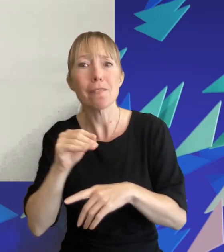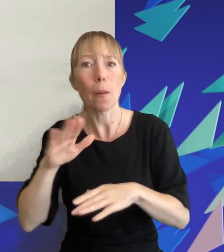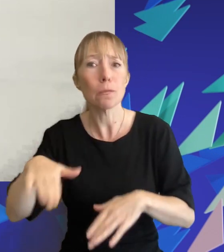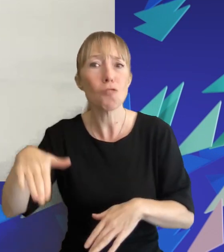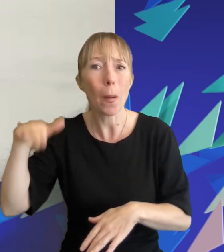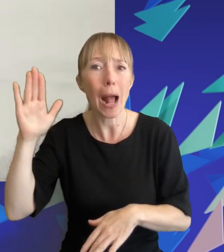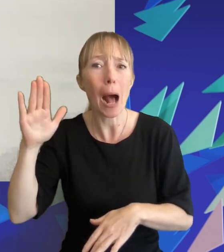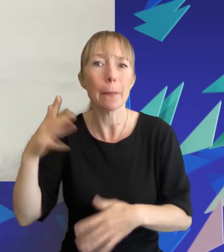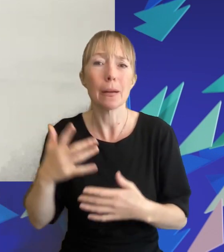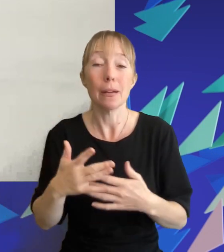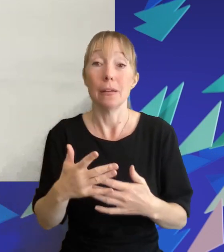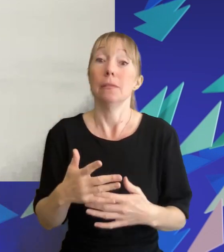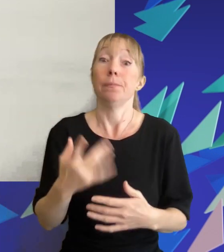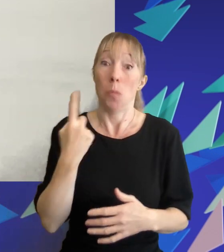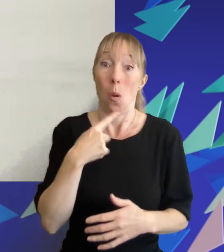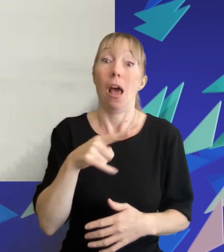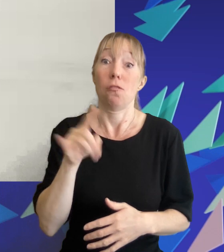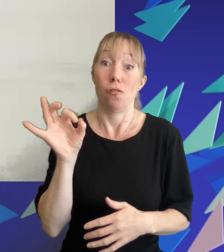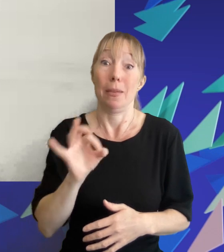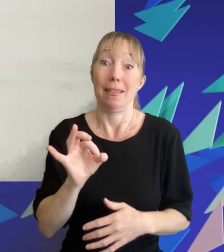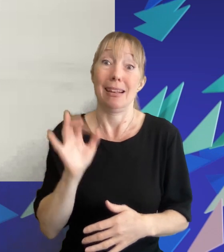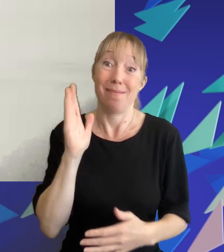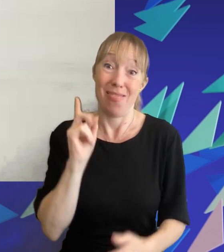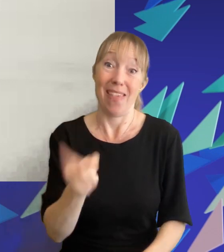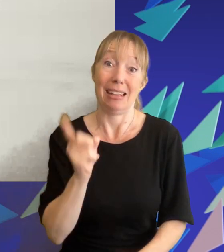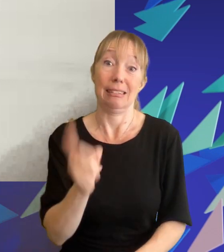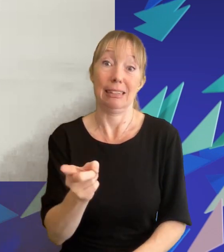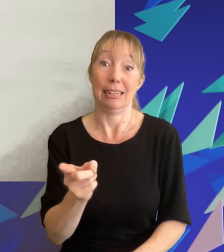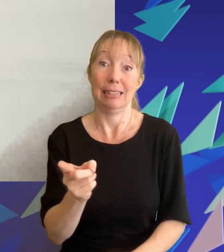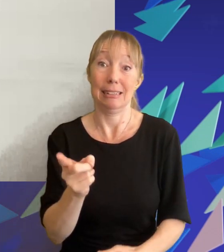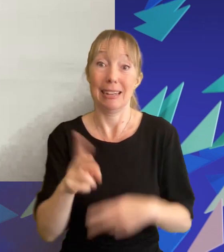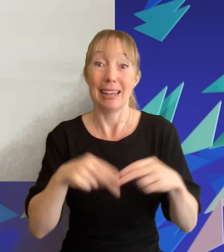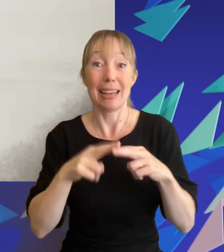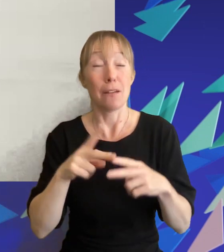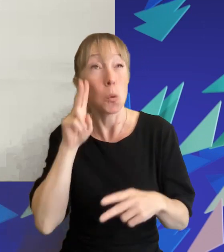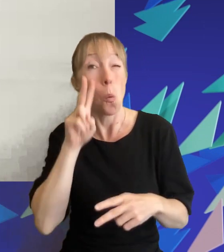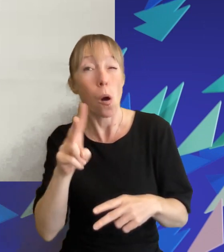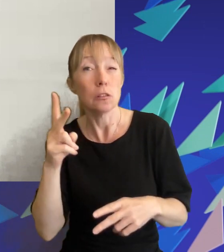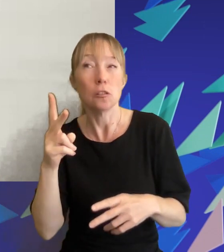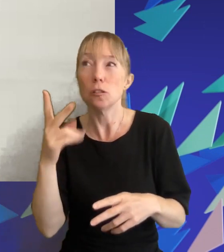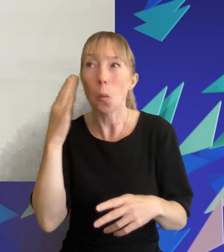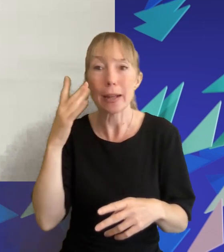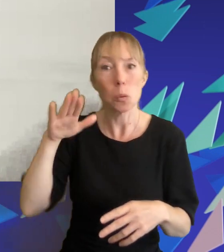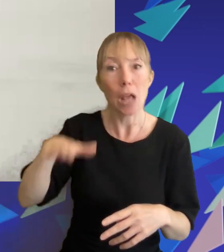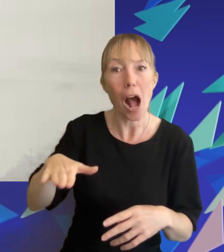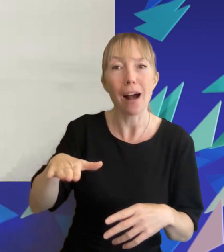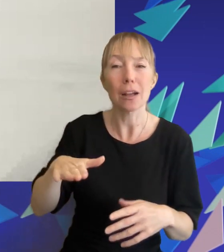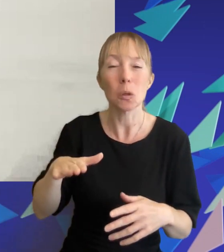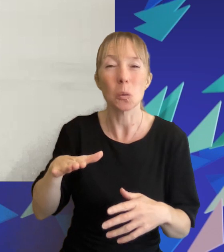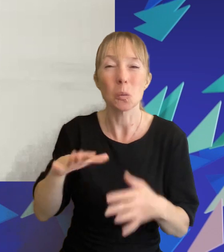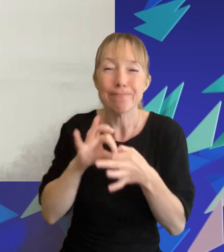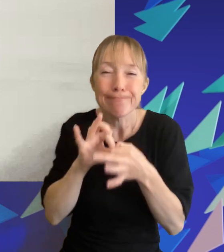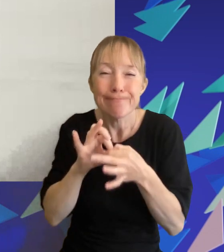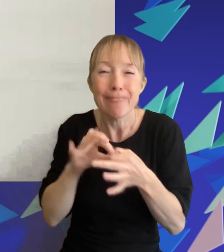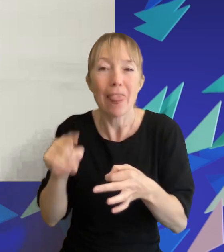whatever was big in media when you were young that's something that you're going to cling to so in the 2000 like 2012